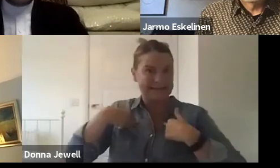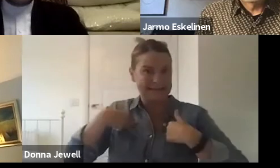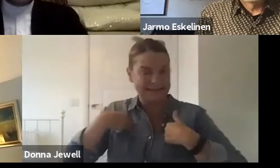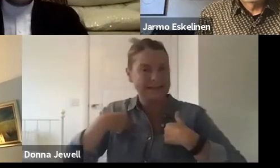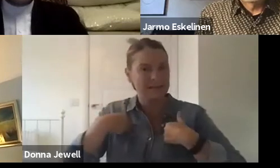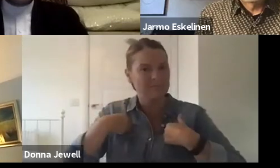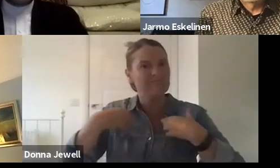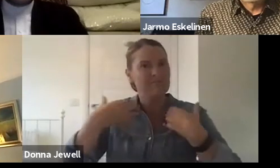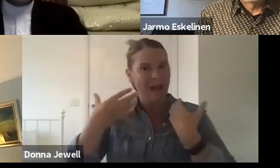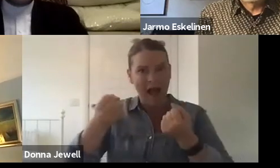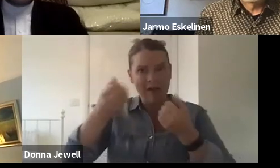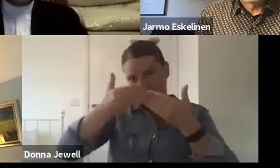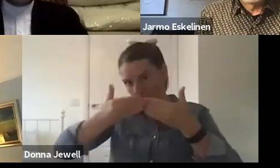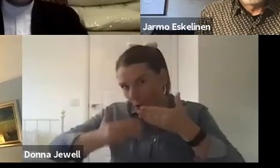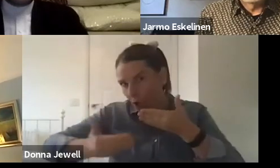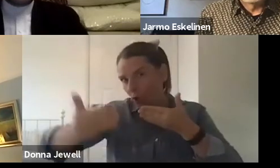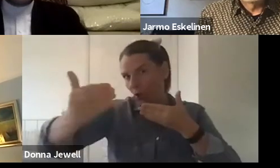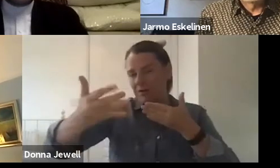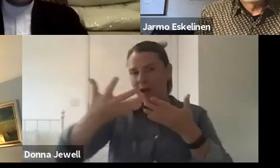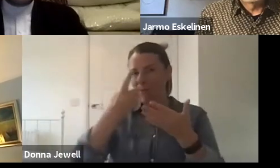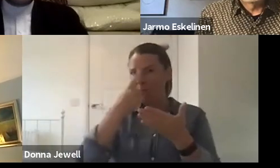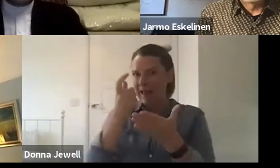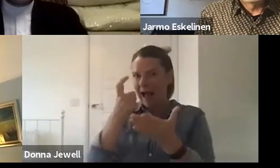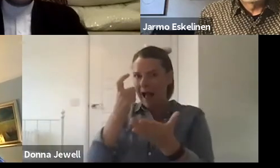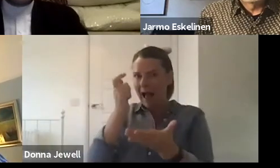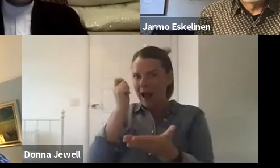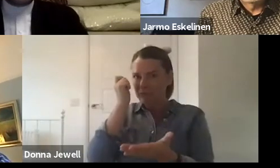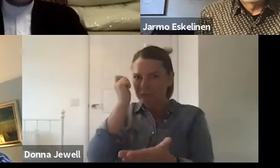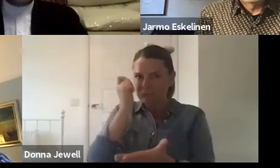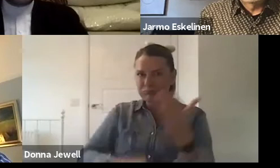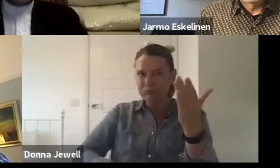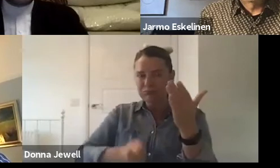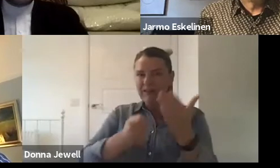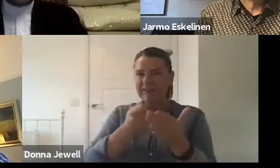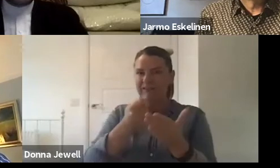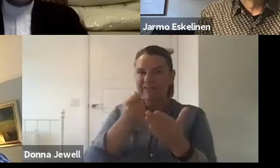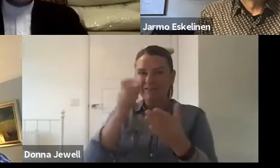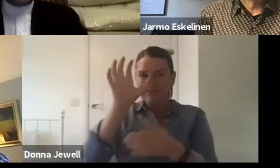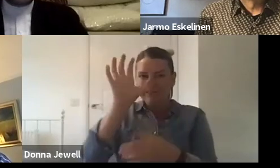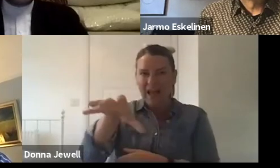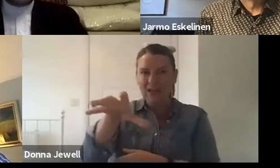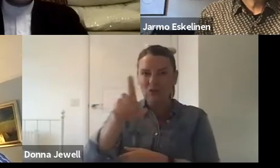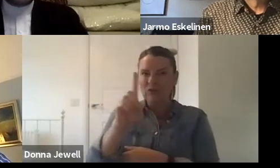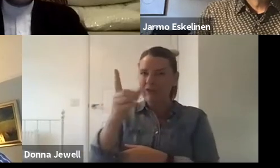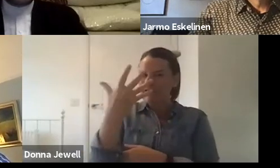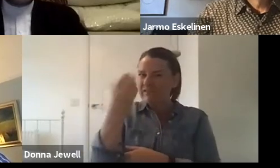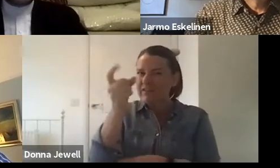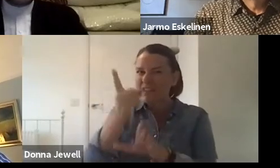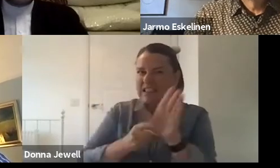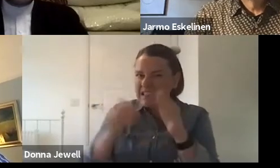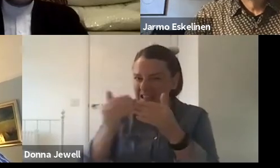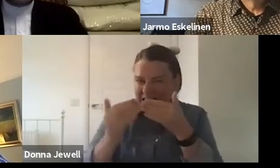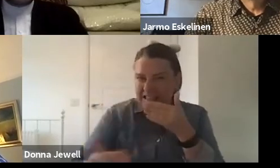long-term investments in property, often 50 years and more. What would it look like to start?